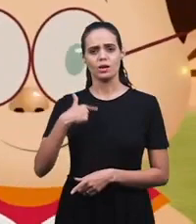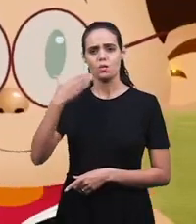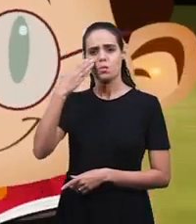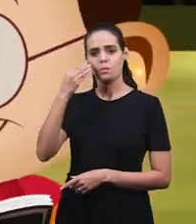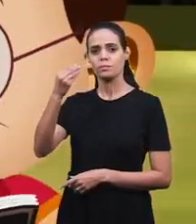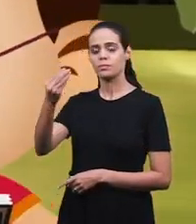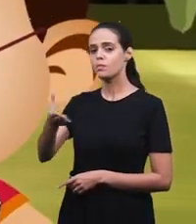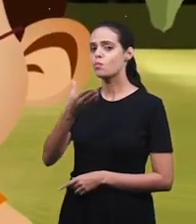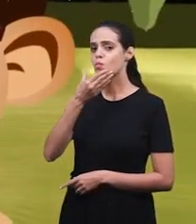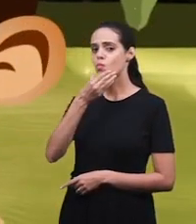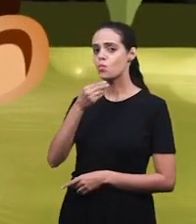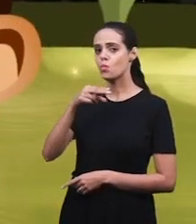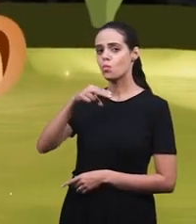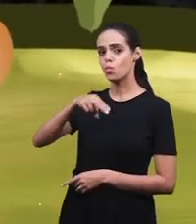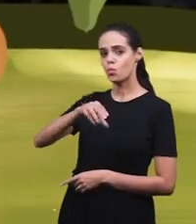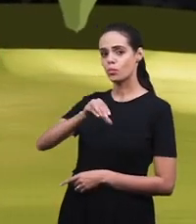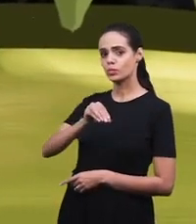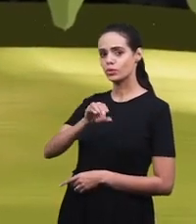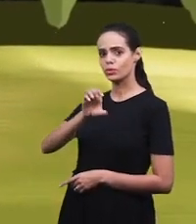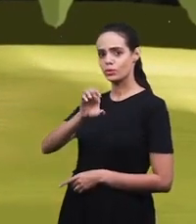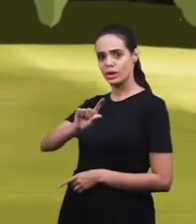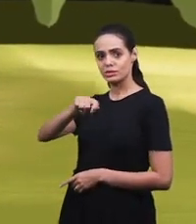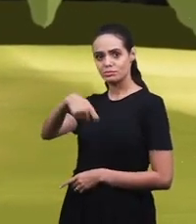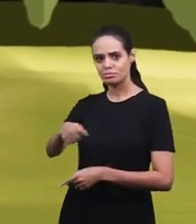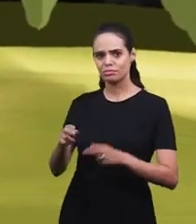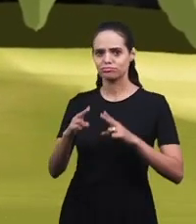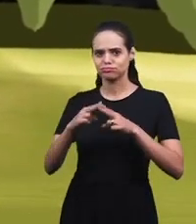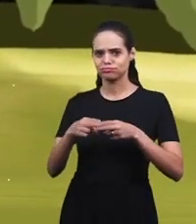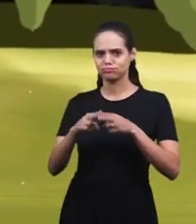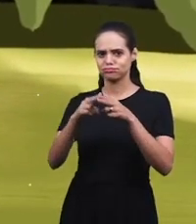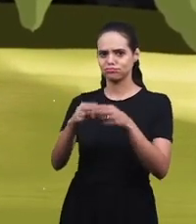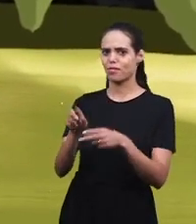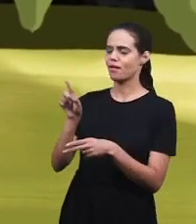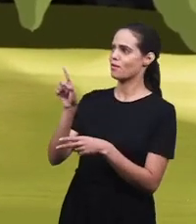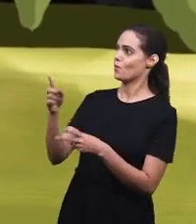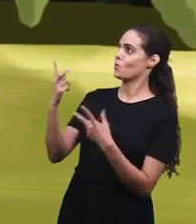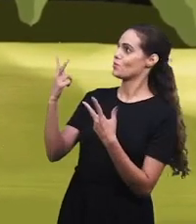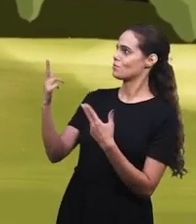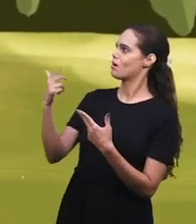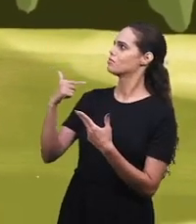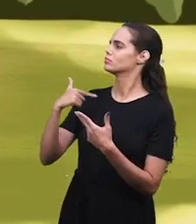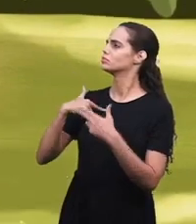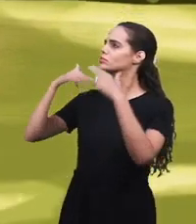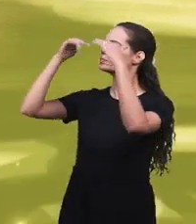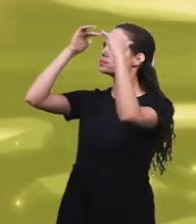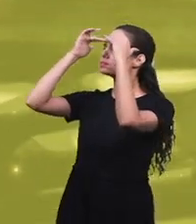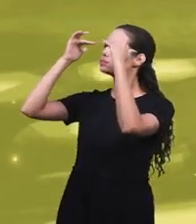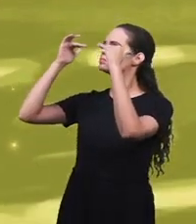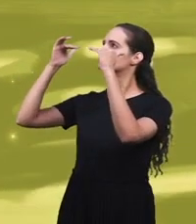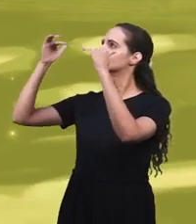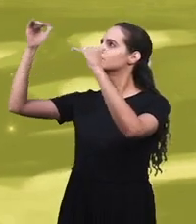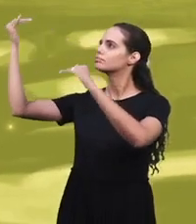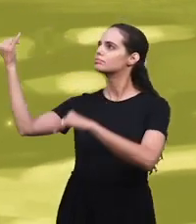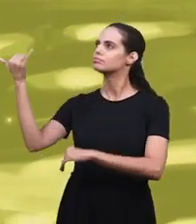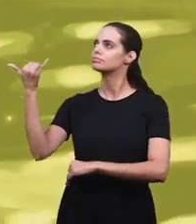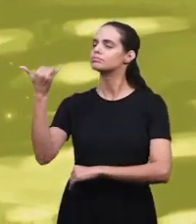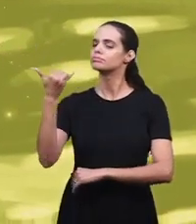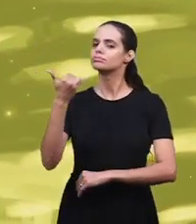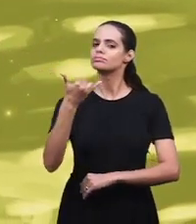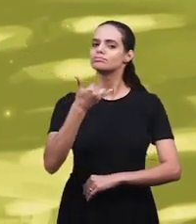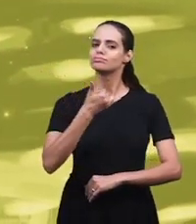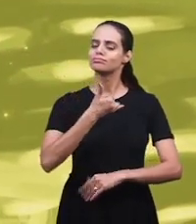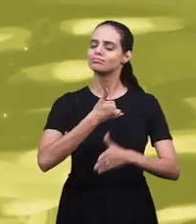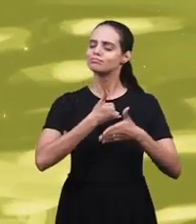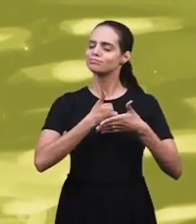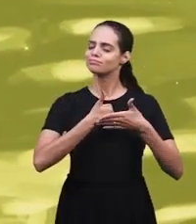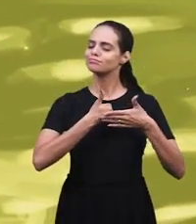As Noah, I want to obey the sweet voice of